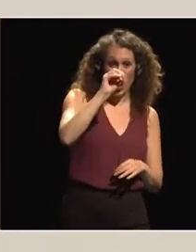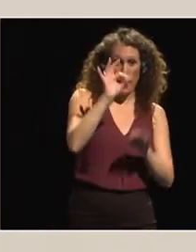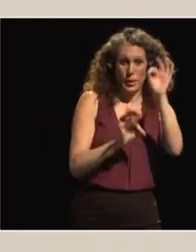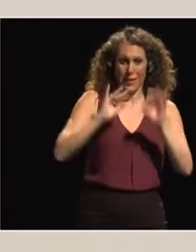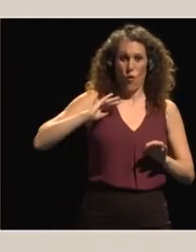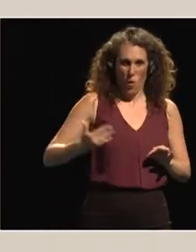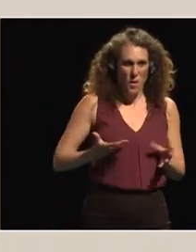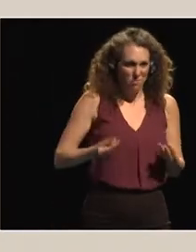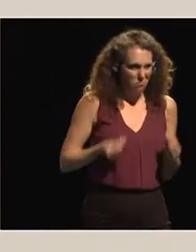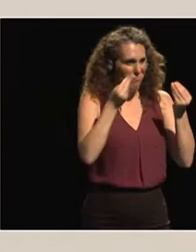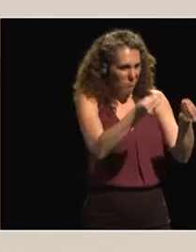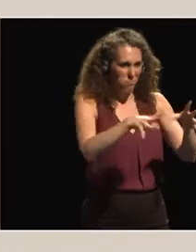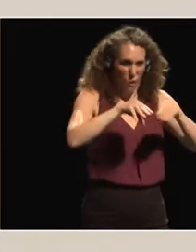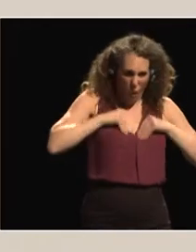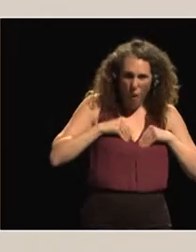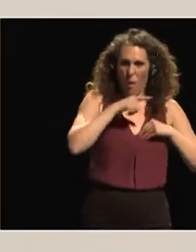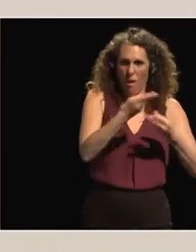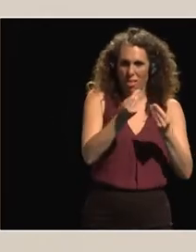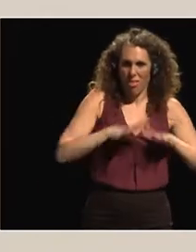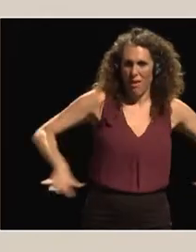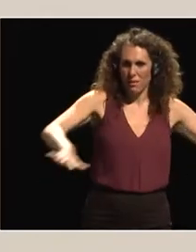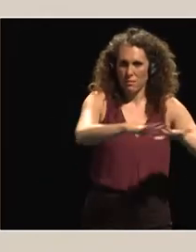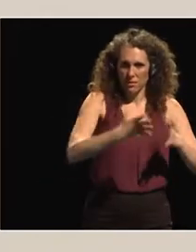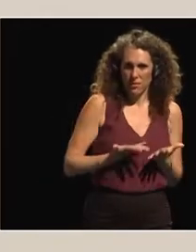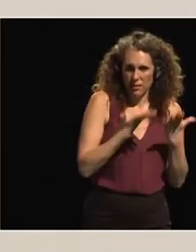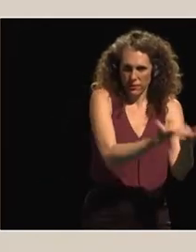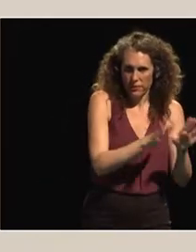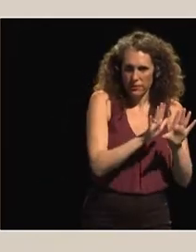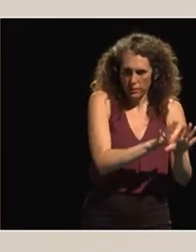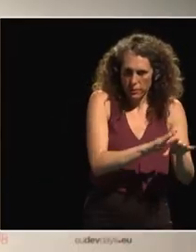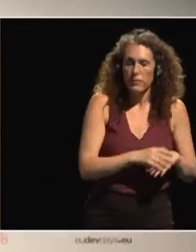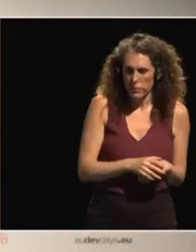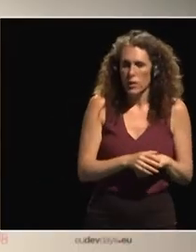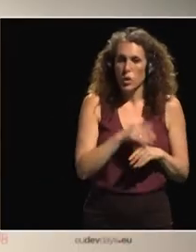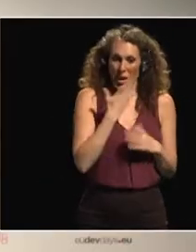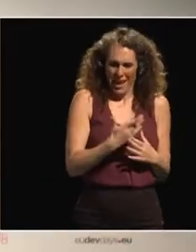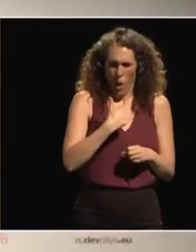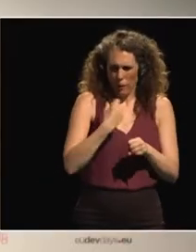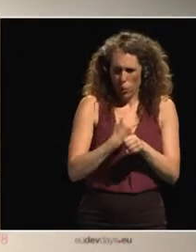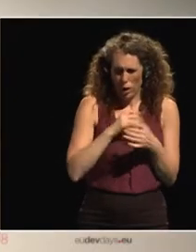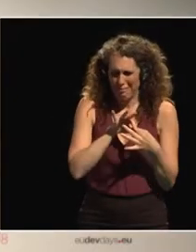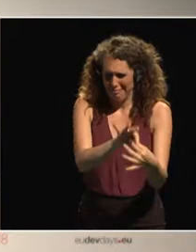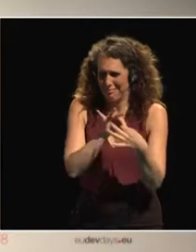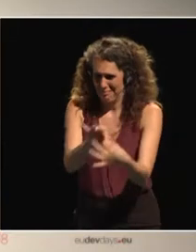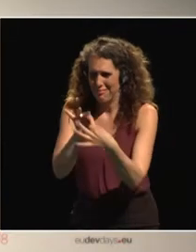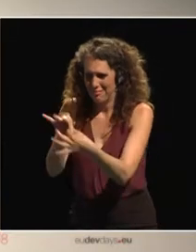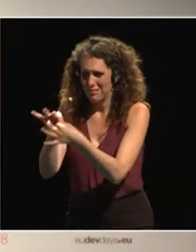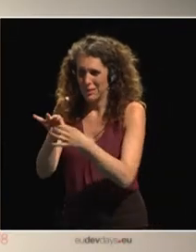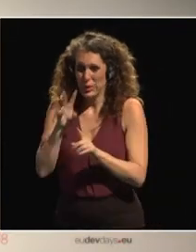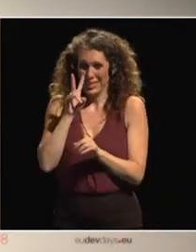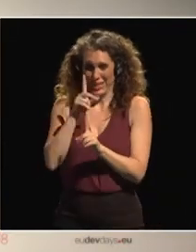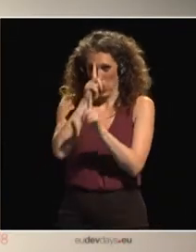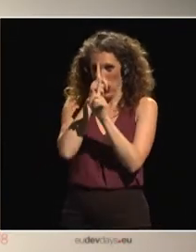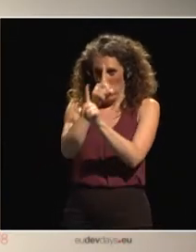where we are really working and trying to monitor with our member countries on the implementation of the